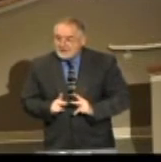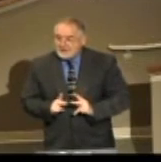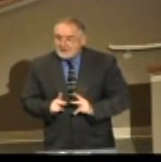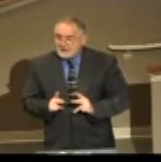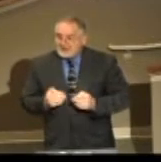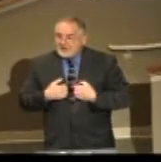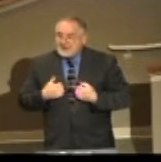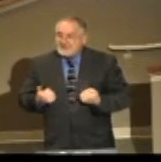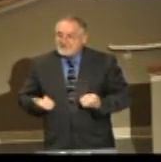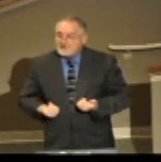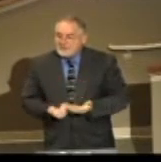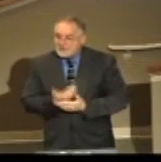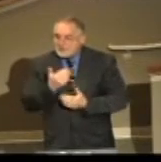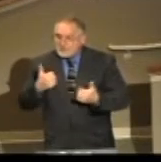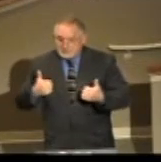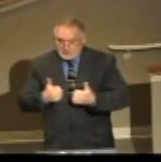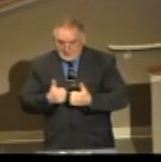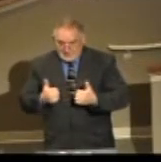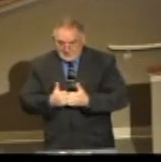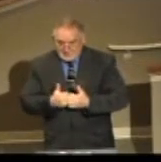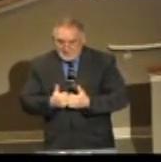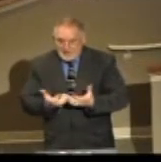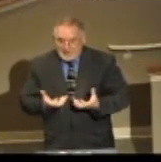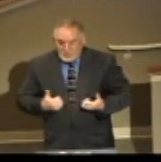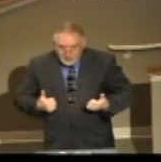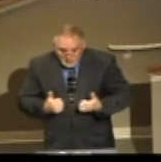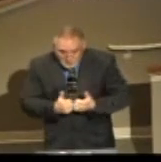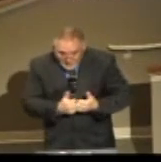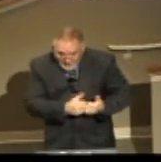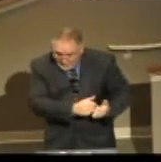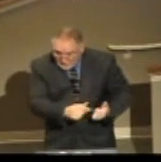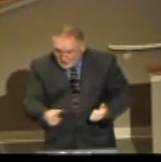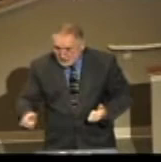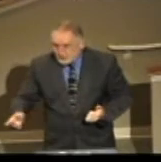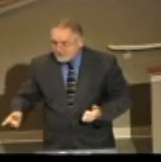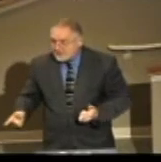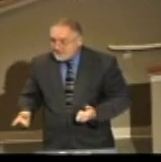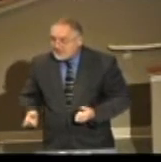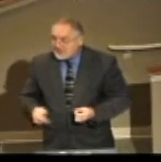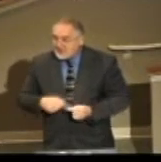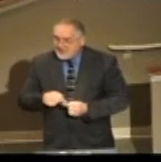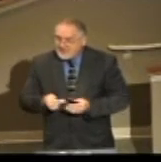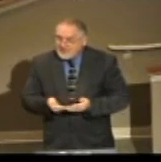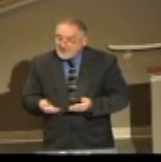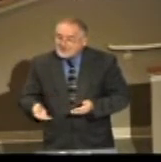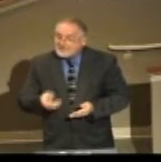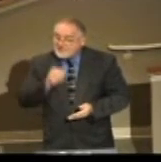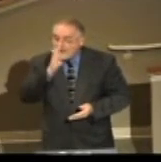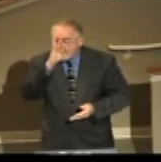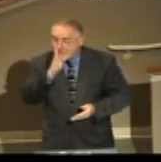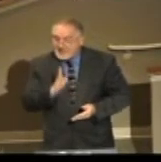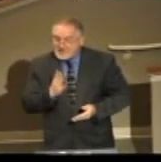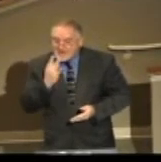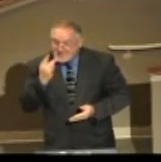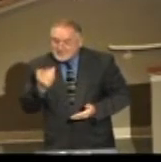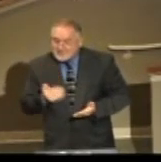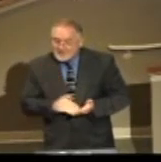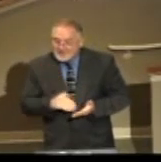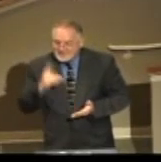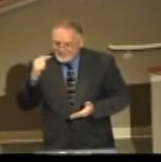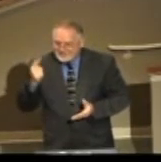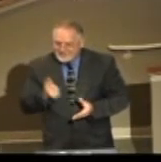challenge on your heart, that this year I want to challenge you about the things of God, to taste them again